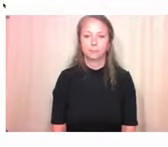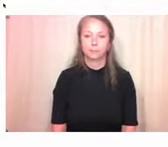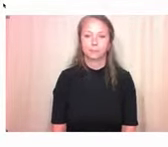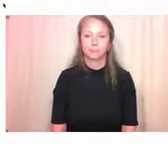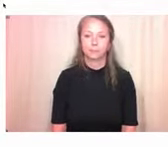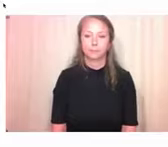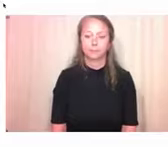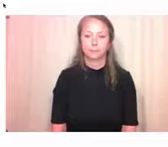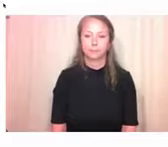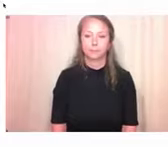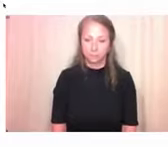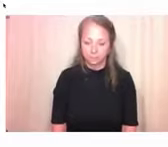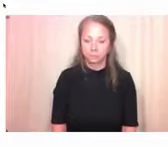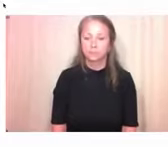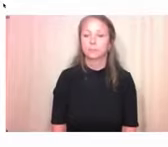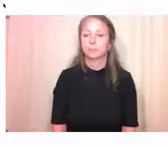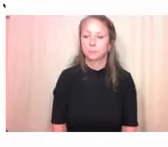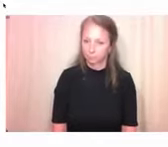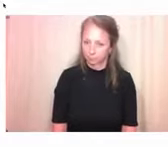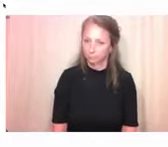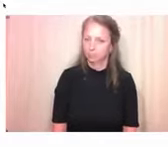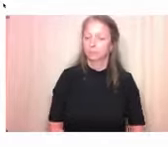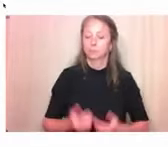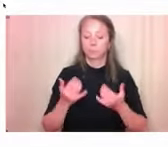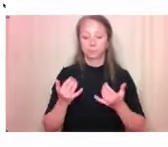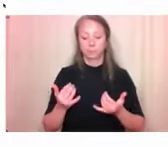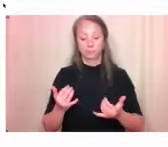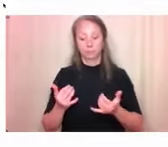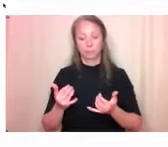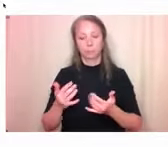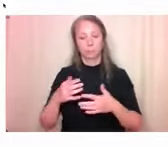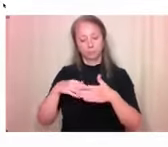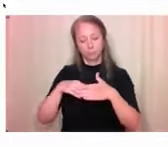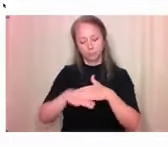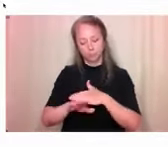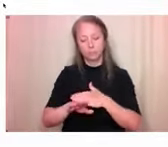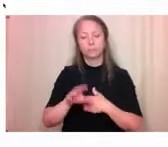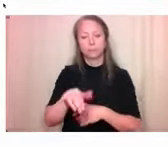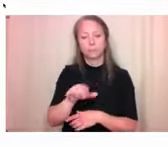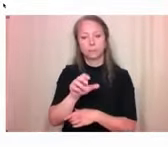So now they've gone to the Candid Access web map and clicked on the add a photo button.